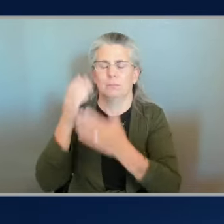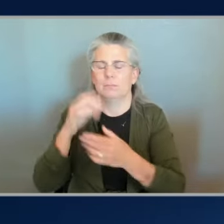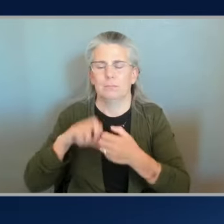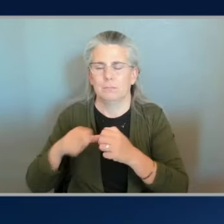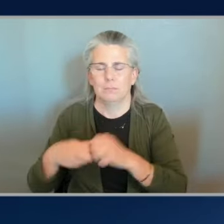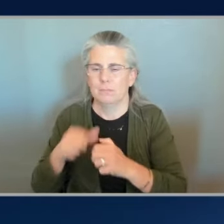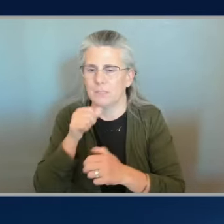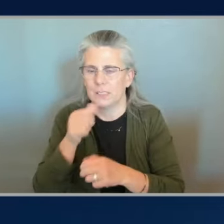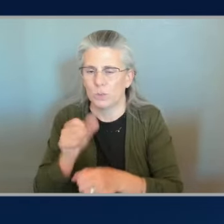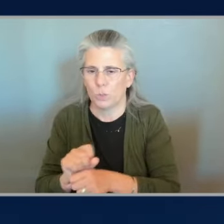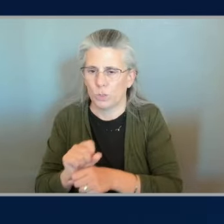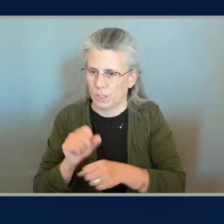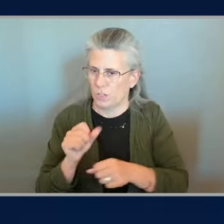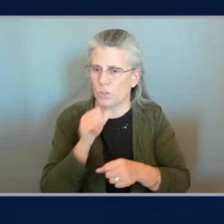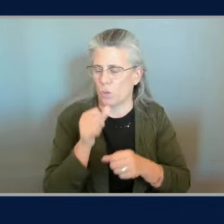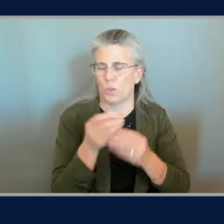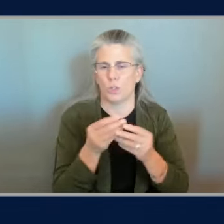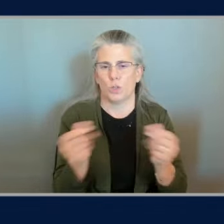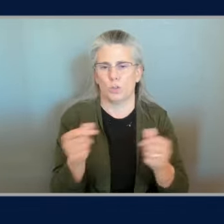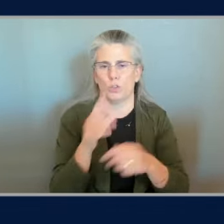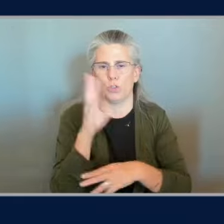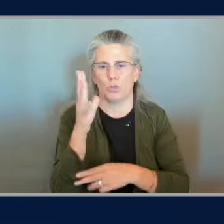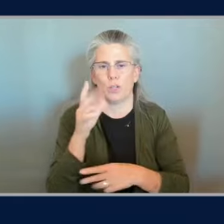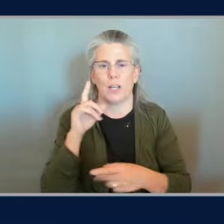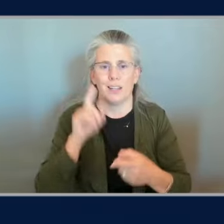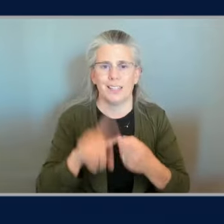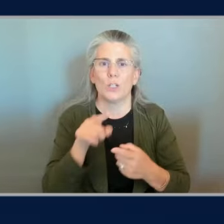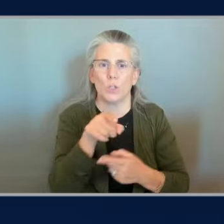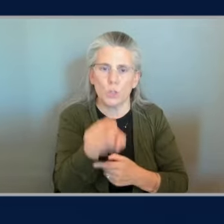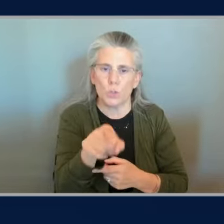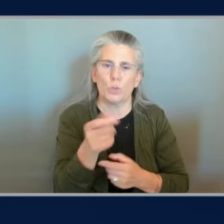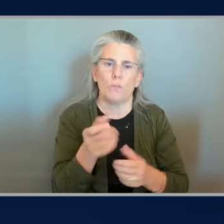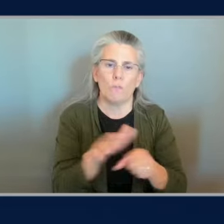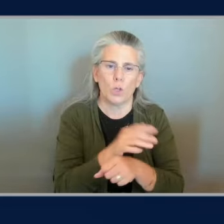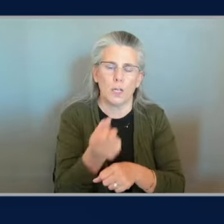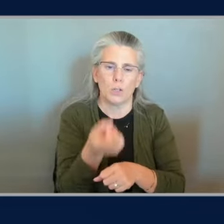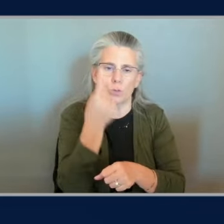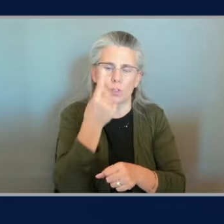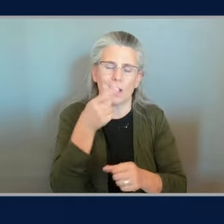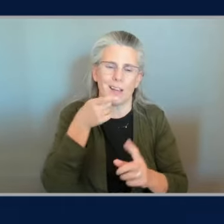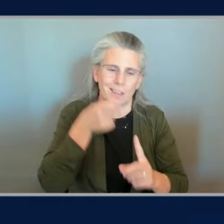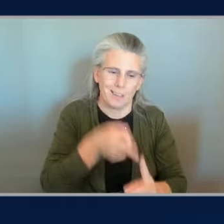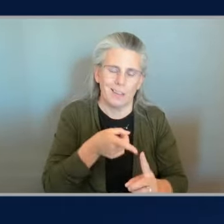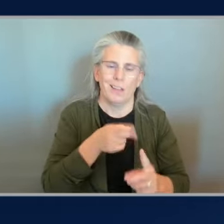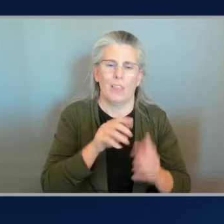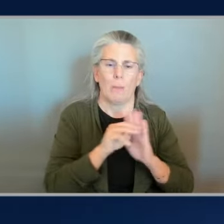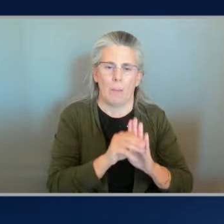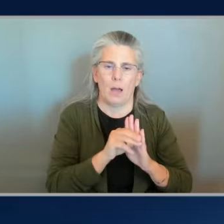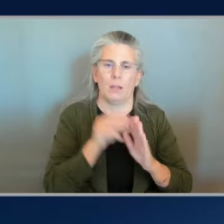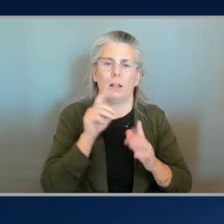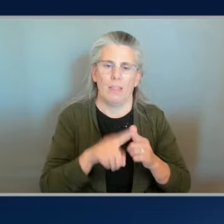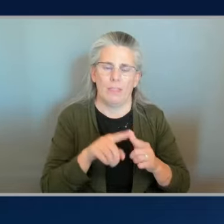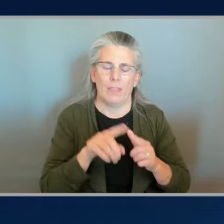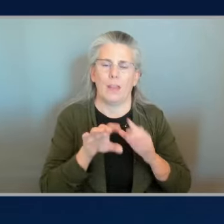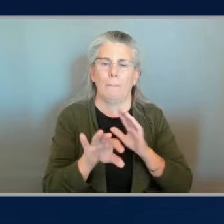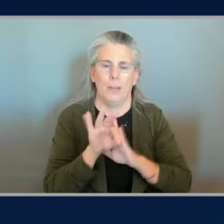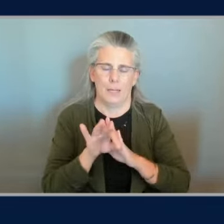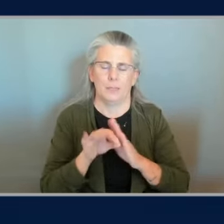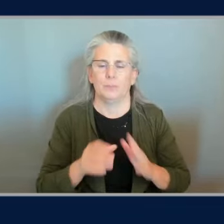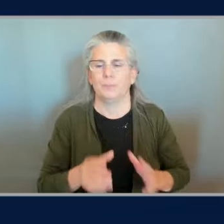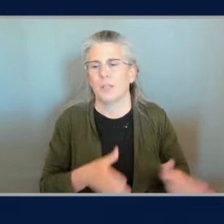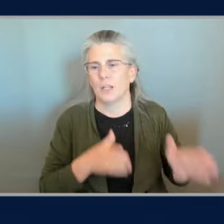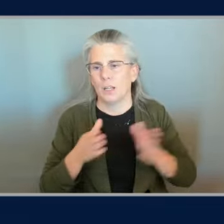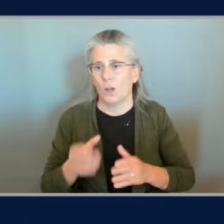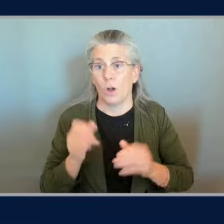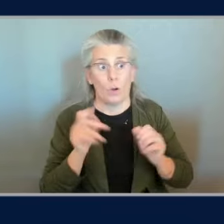solution it until you really understand it i love that advice that's that's perfect advice i think that's that's that's an ending note all right speaking